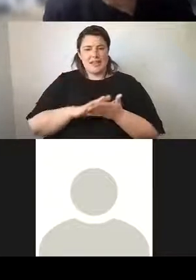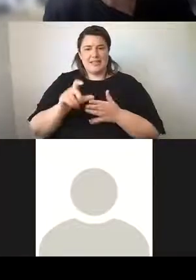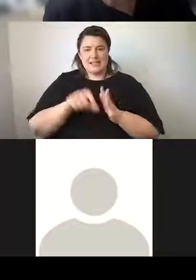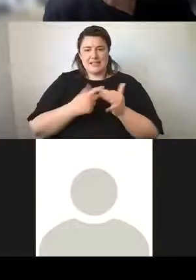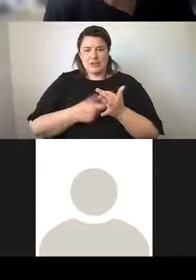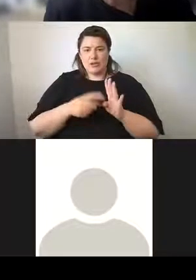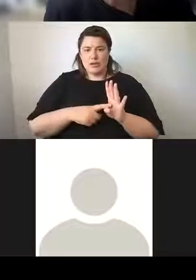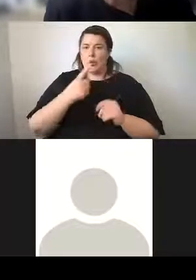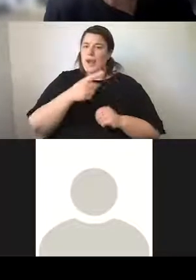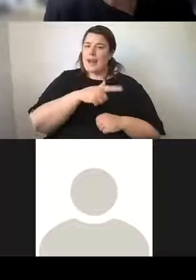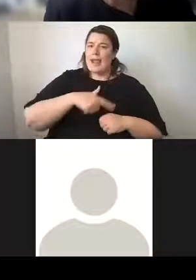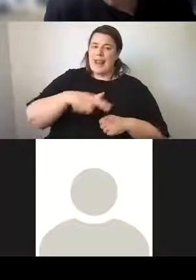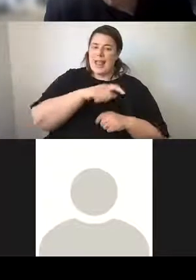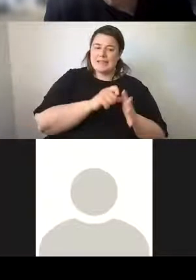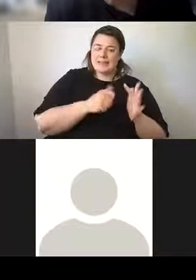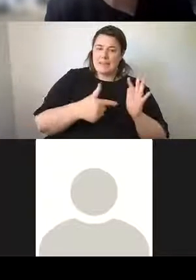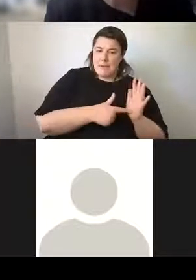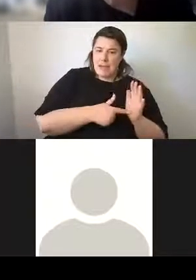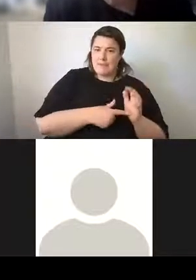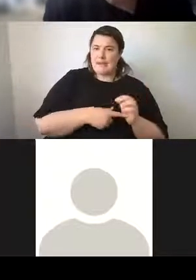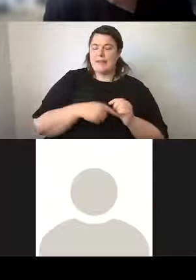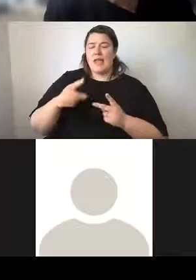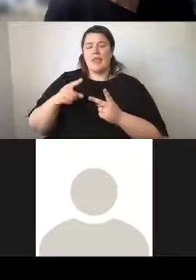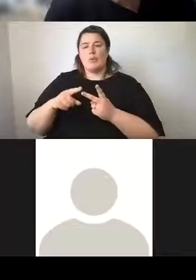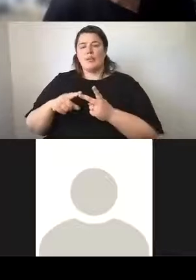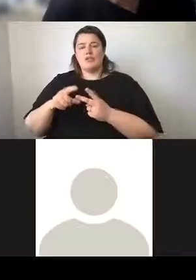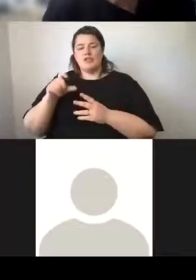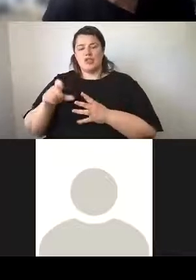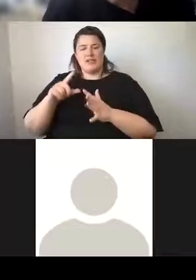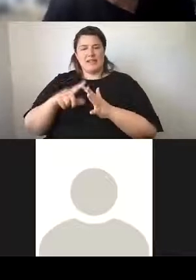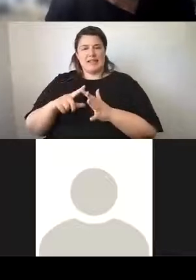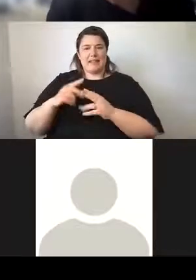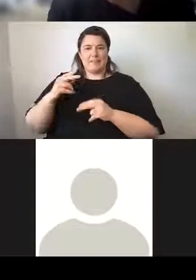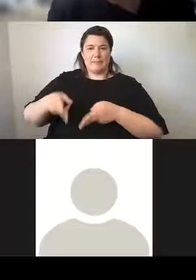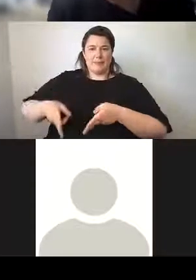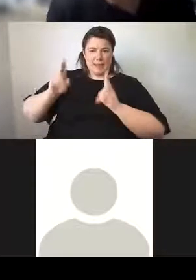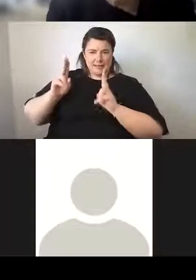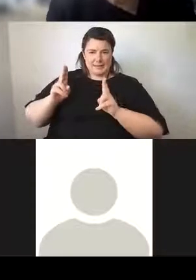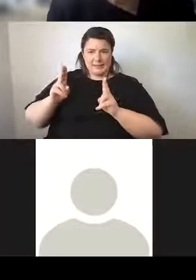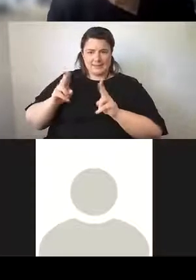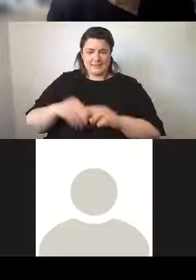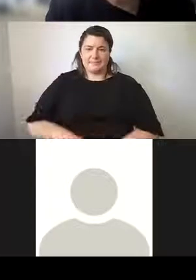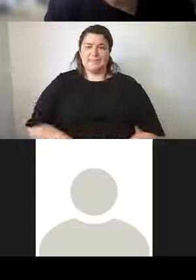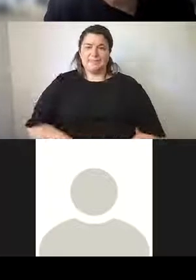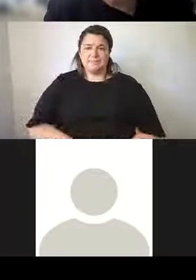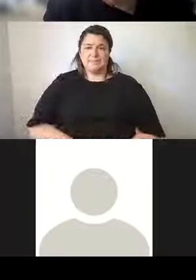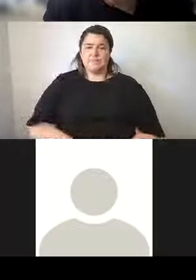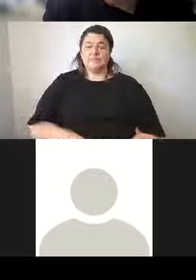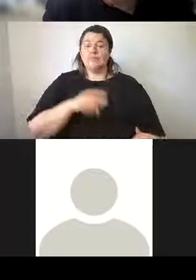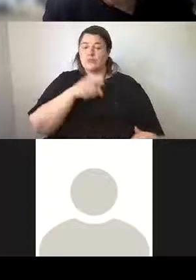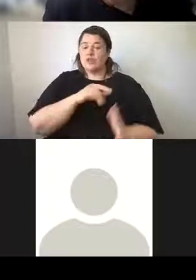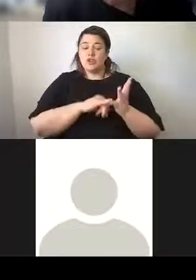department and the other is the chief secretary's building. And we return to Simon Fieldhouse's sketches